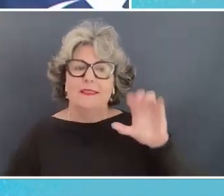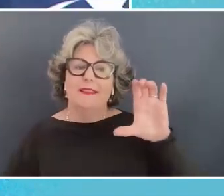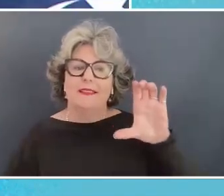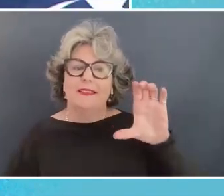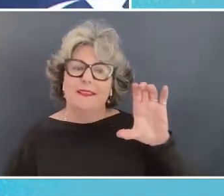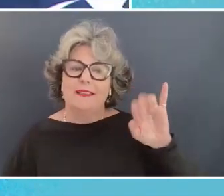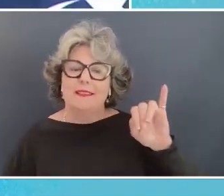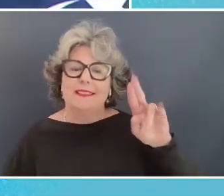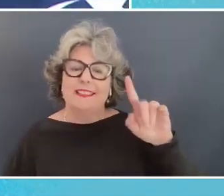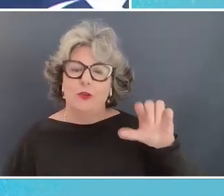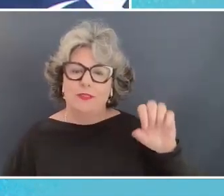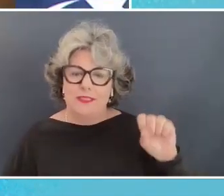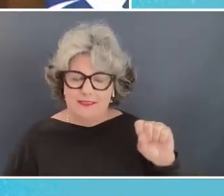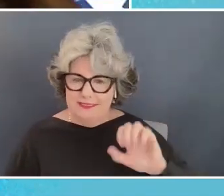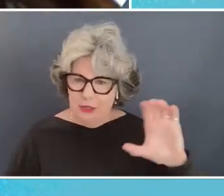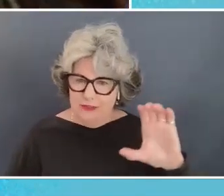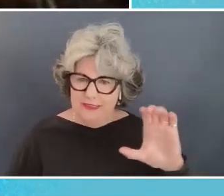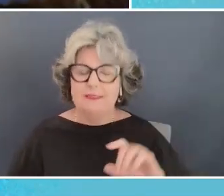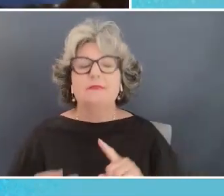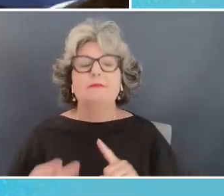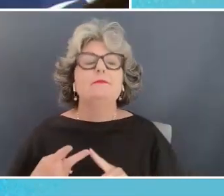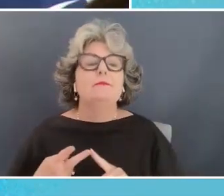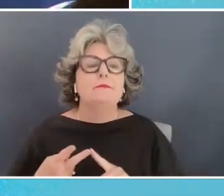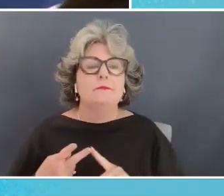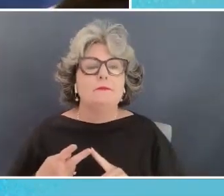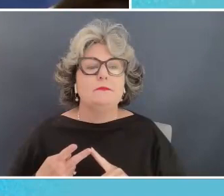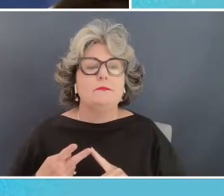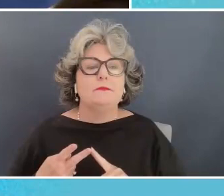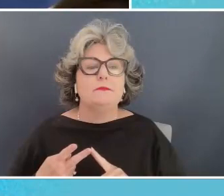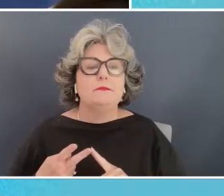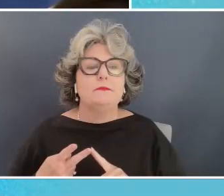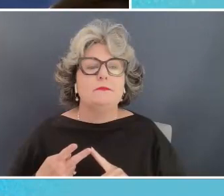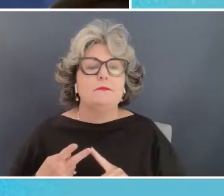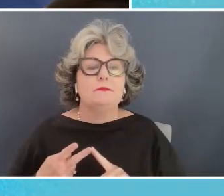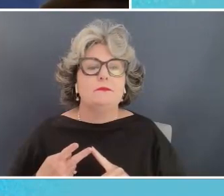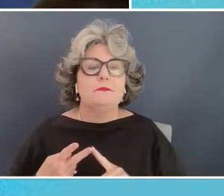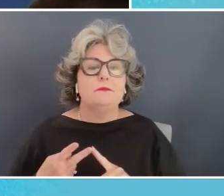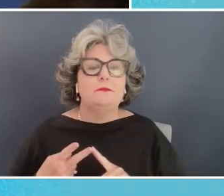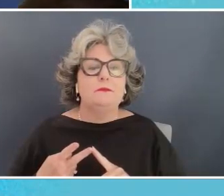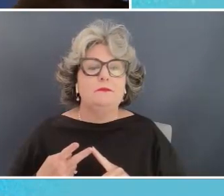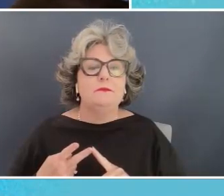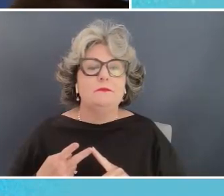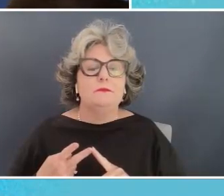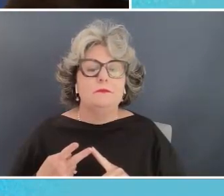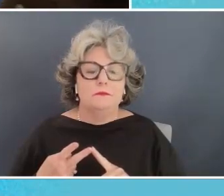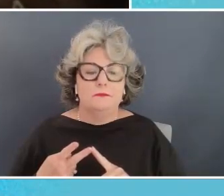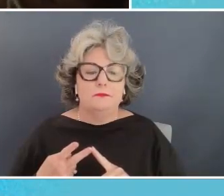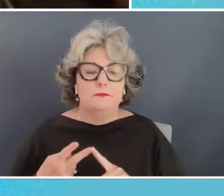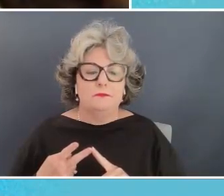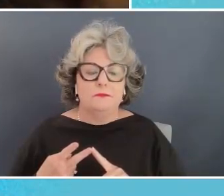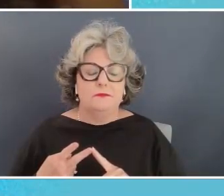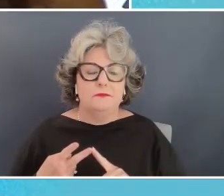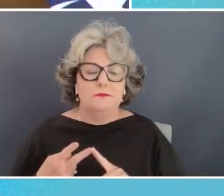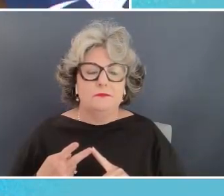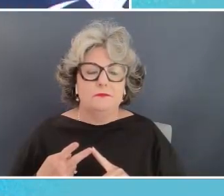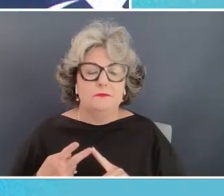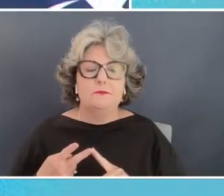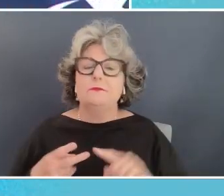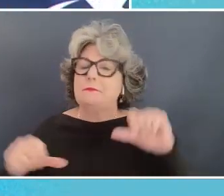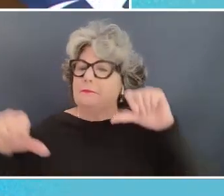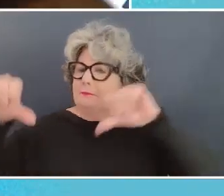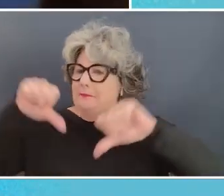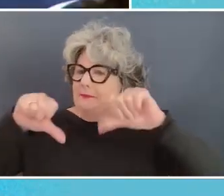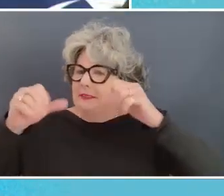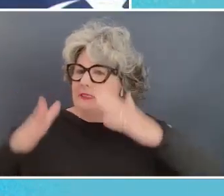so um we also know from the scientists that um and i